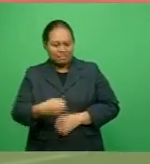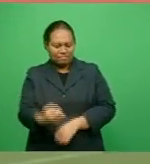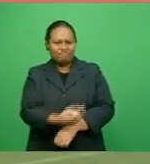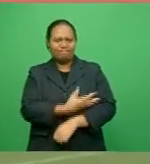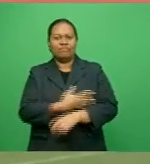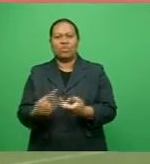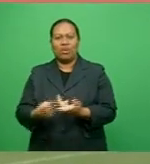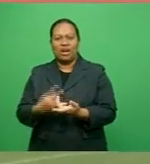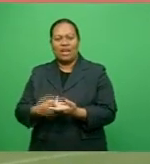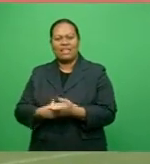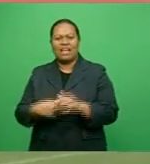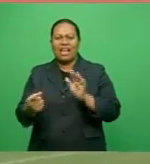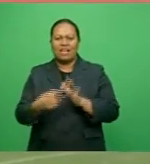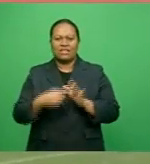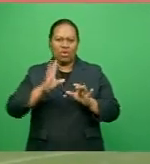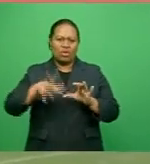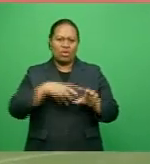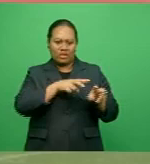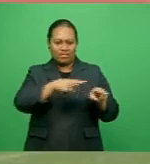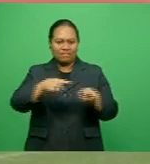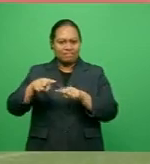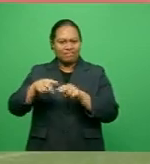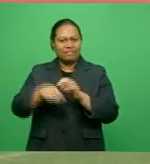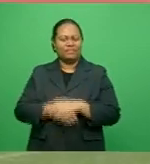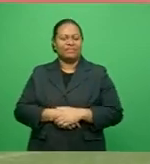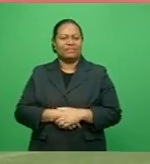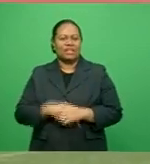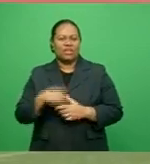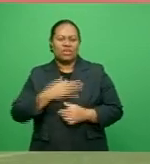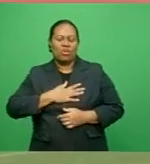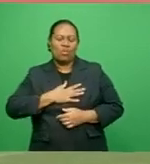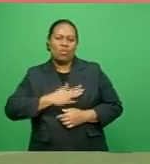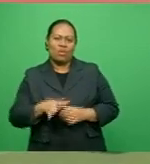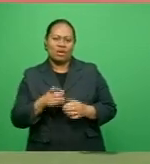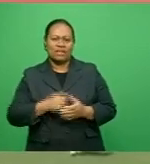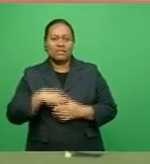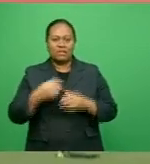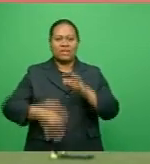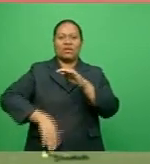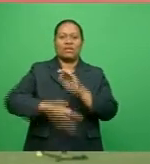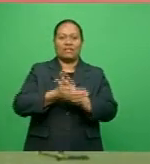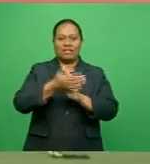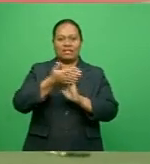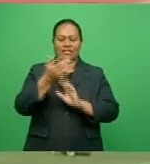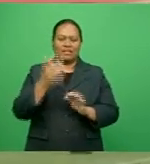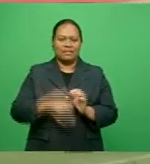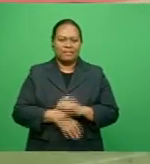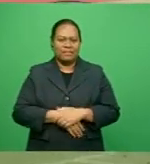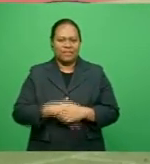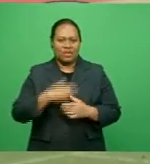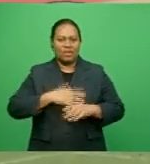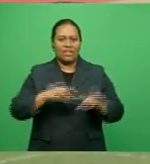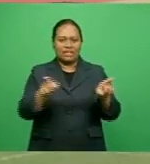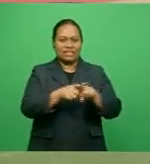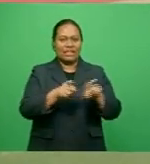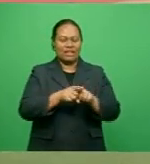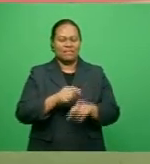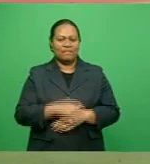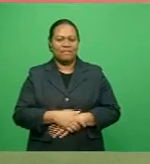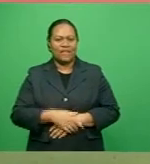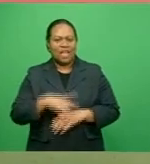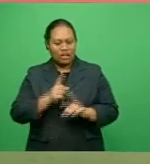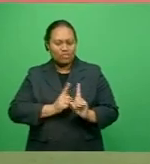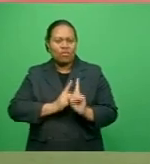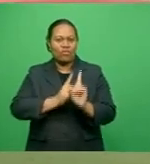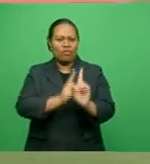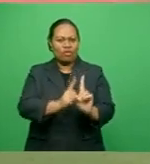Tiraka and Apisaina Galiva and hopes he too will one day reach greater heights. My dream is to follow